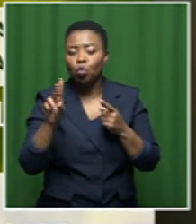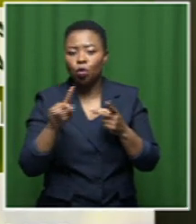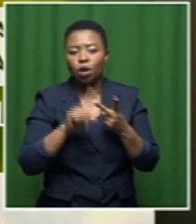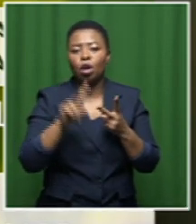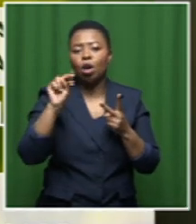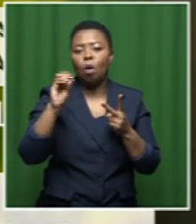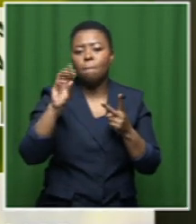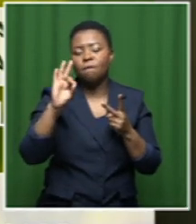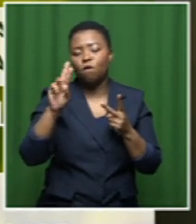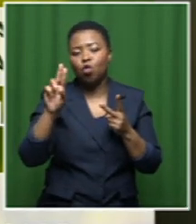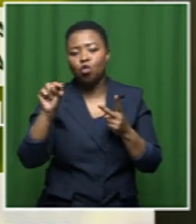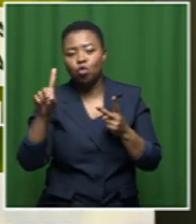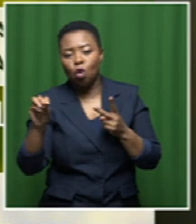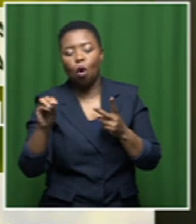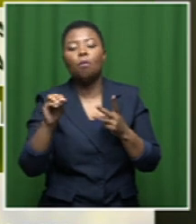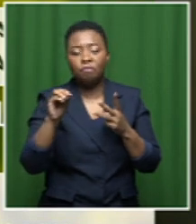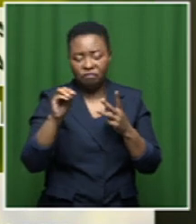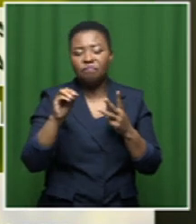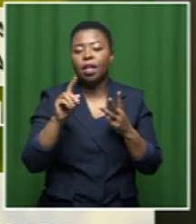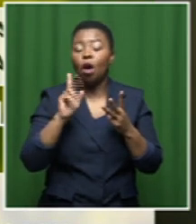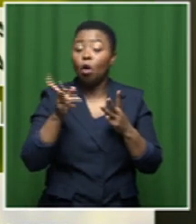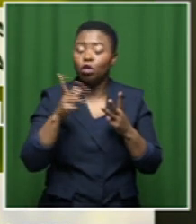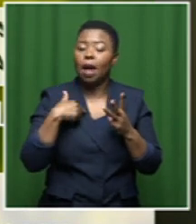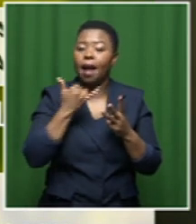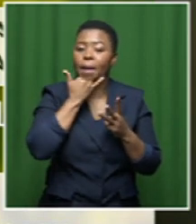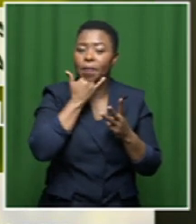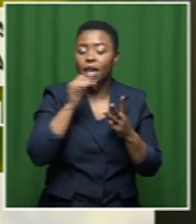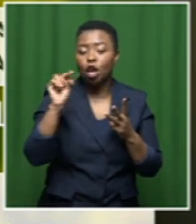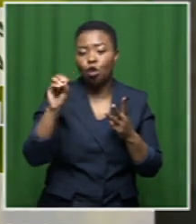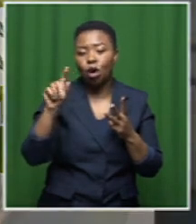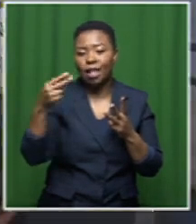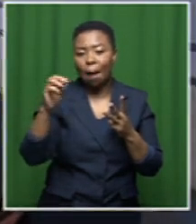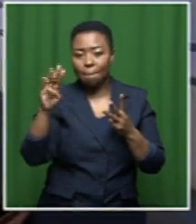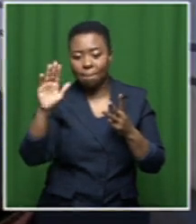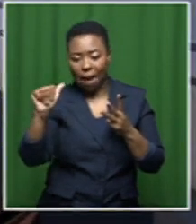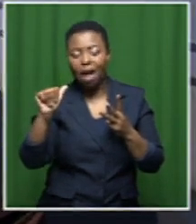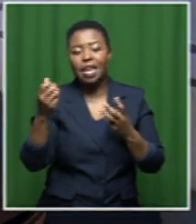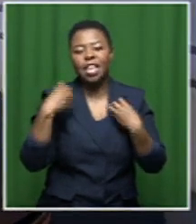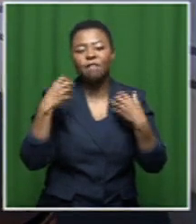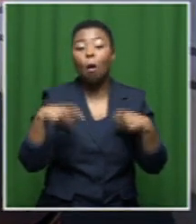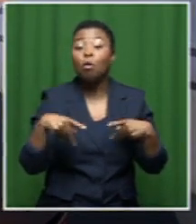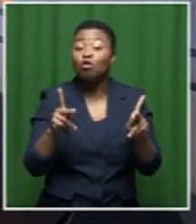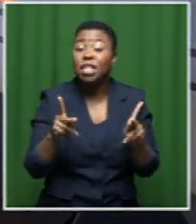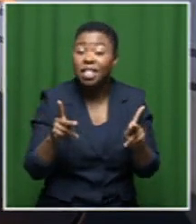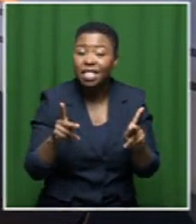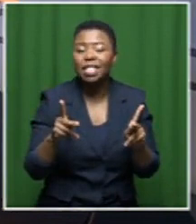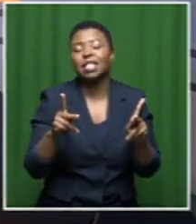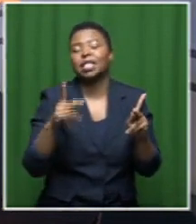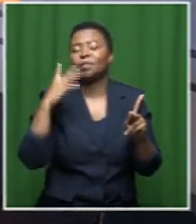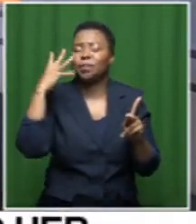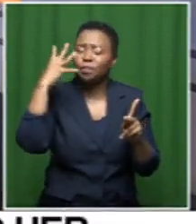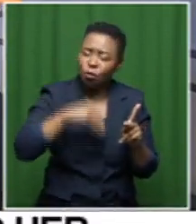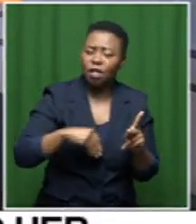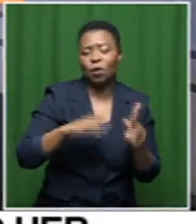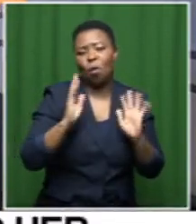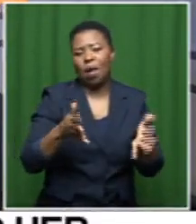I'm really grateful to Umu Notemba for this opportunity and it's just going to be beautiful